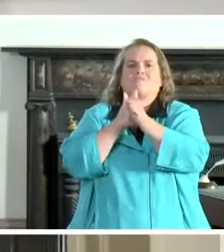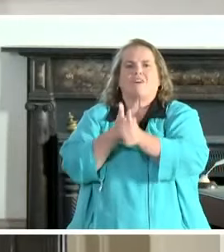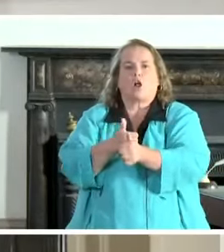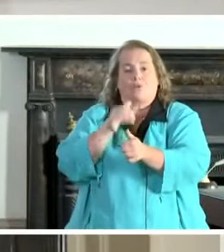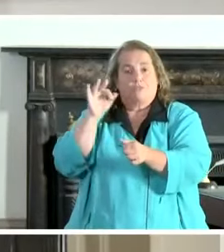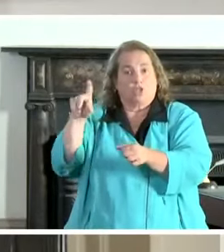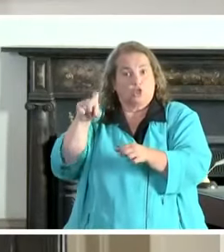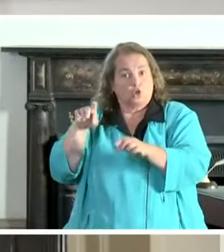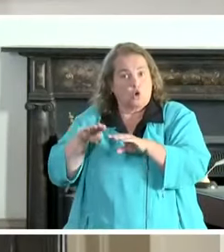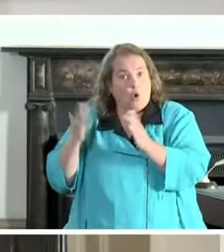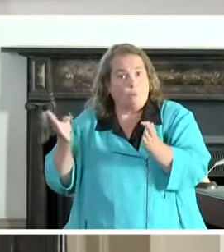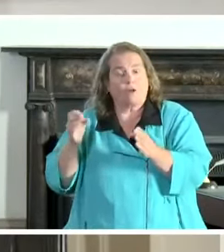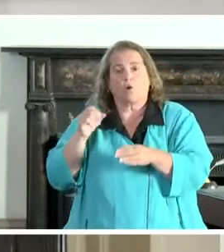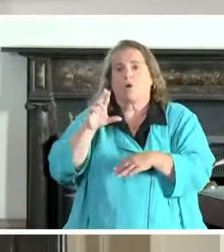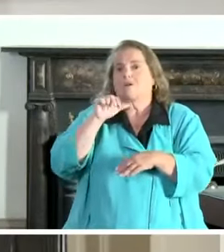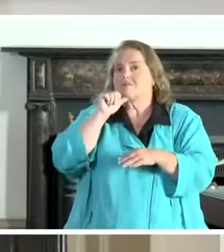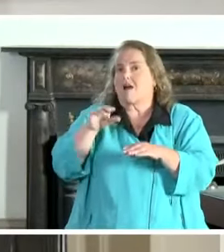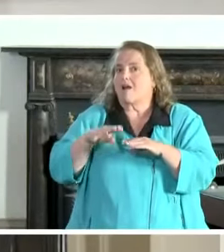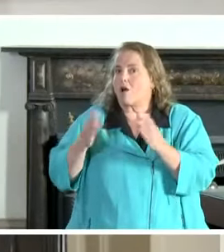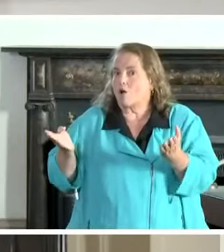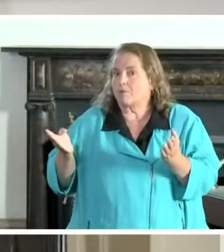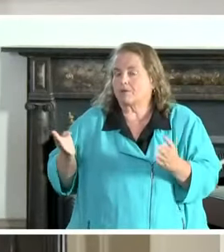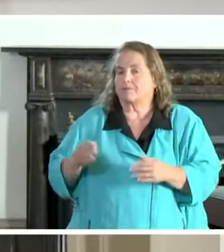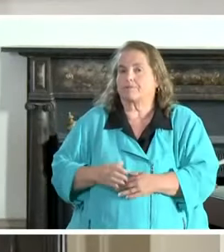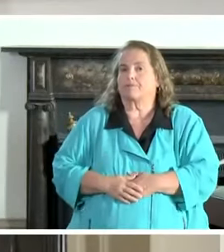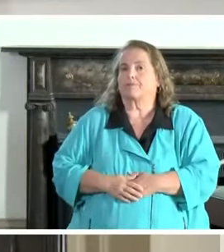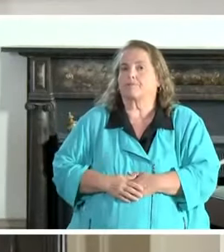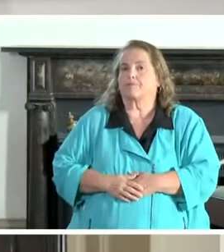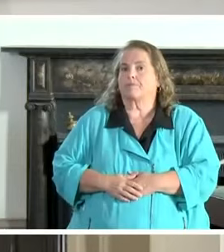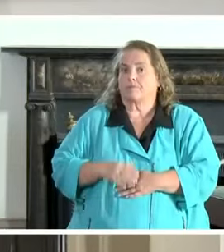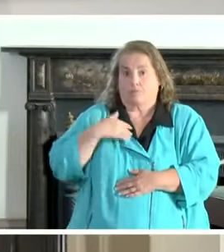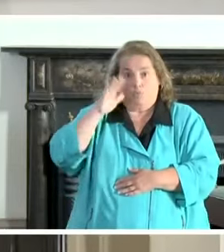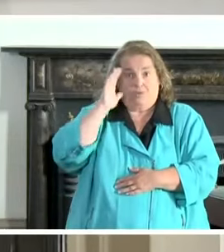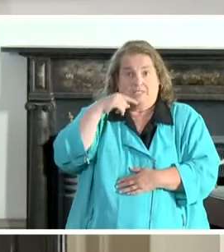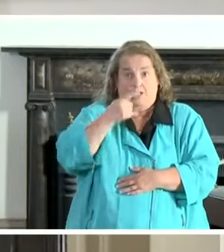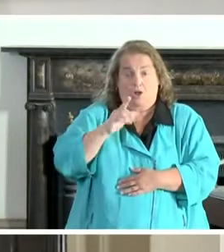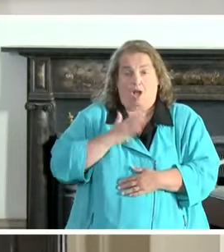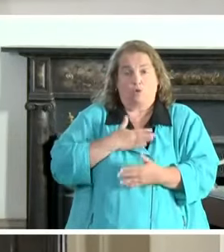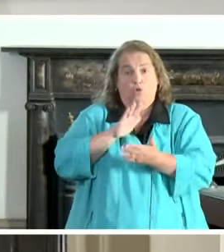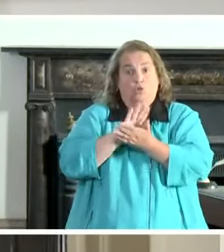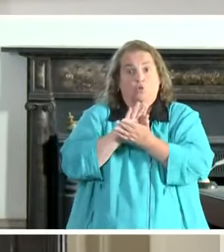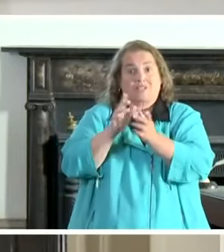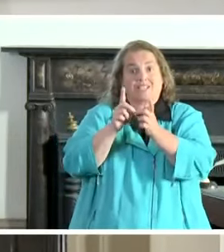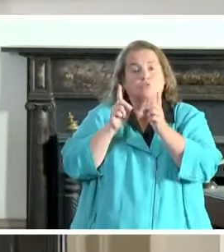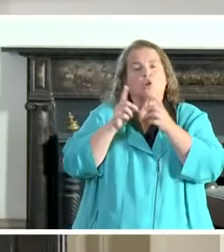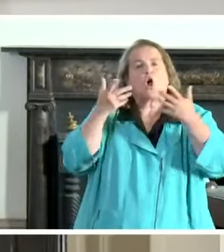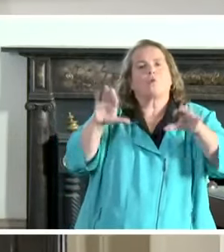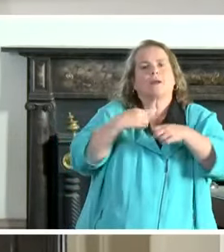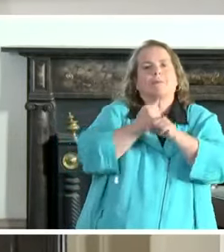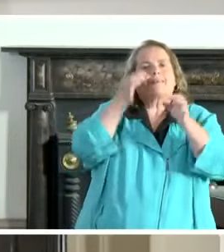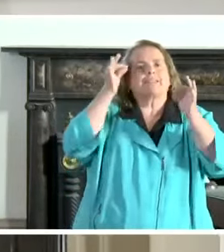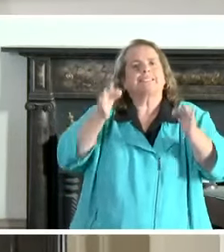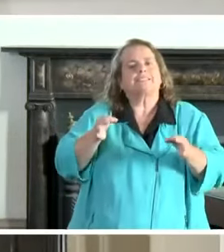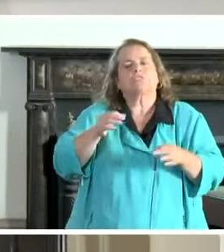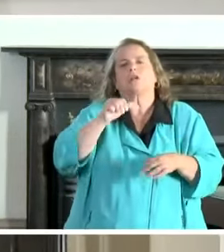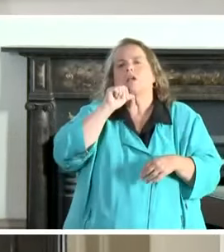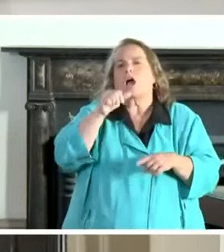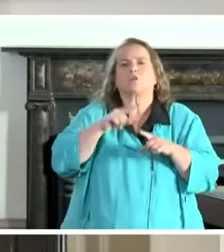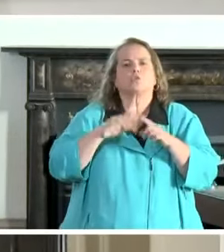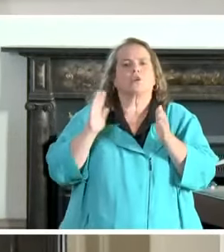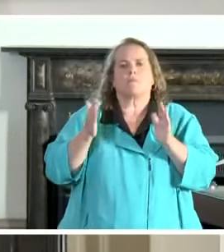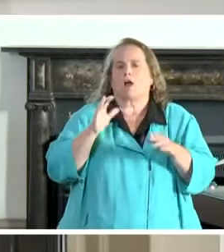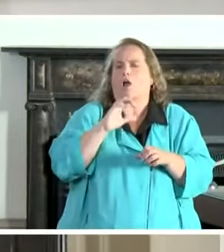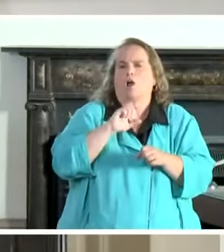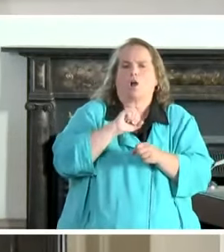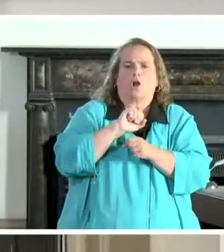a threshold to close? I would tell you that our school districts already make those decisions and not to compare COVID